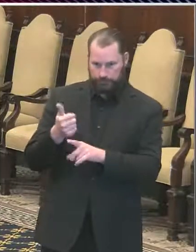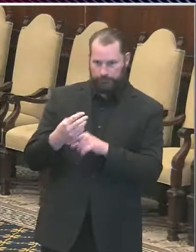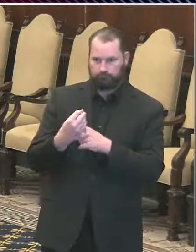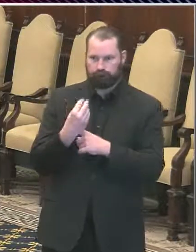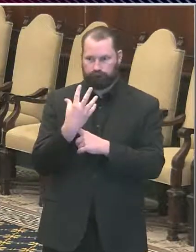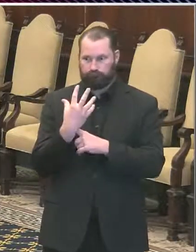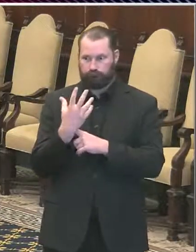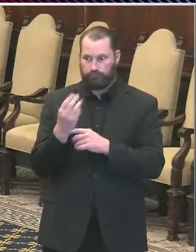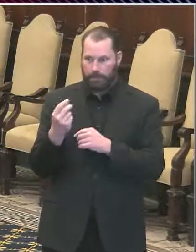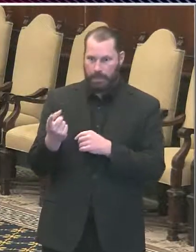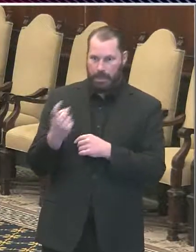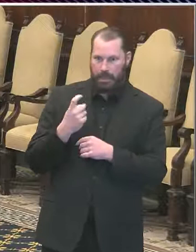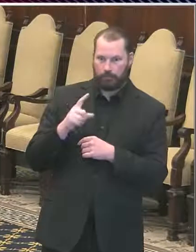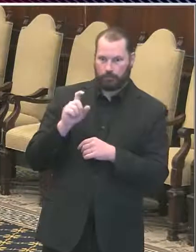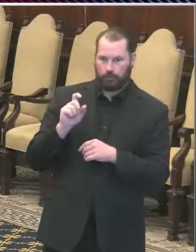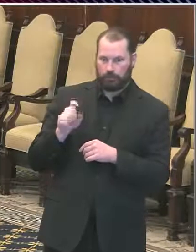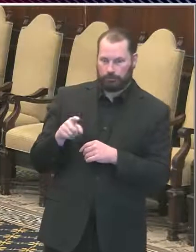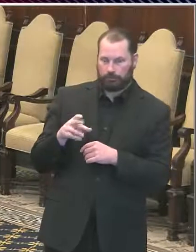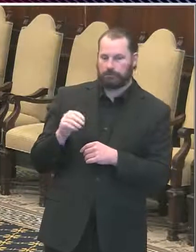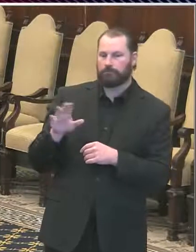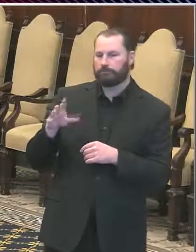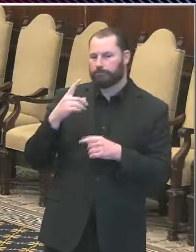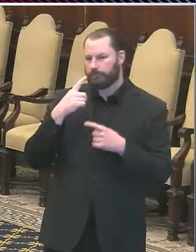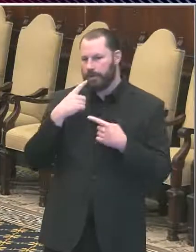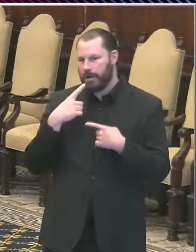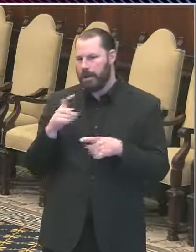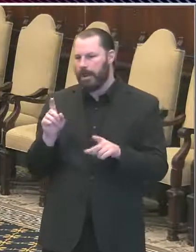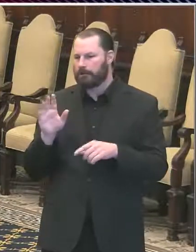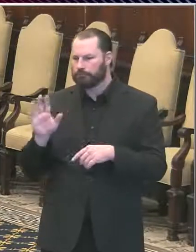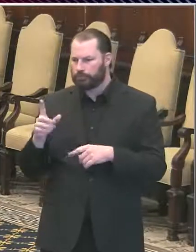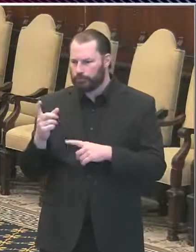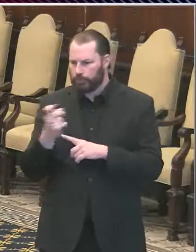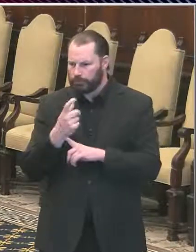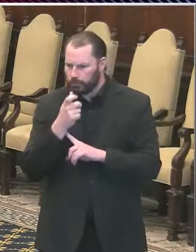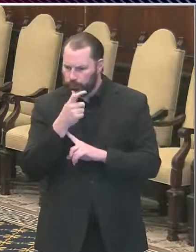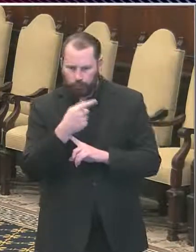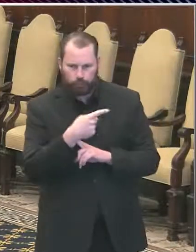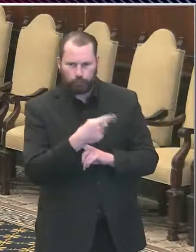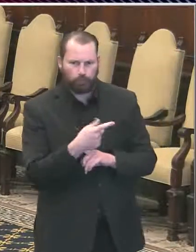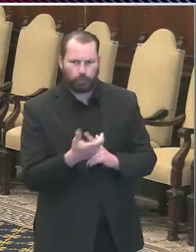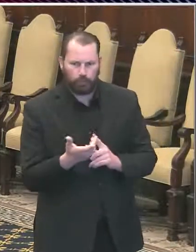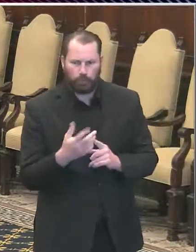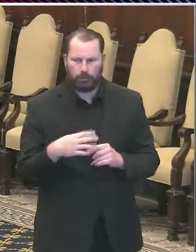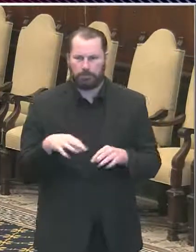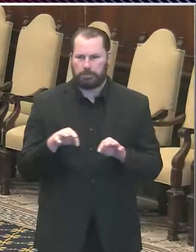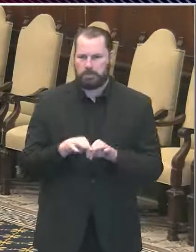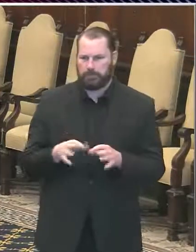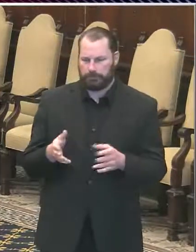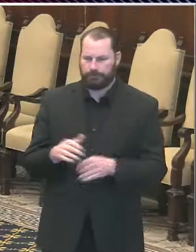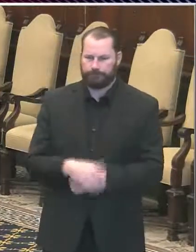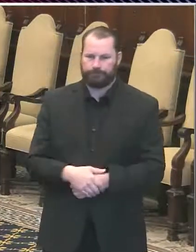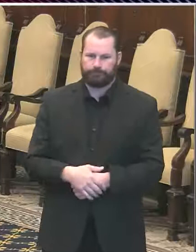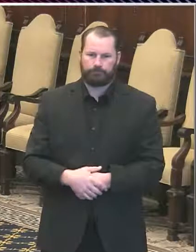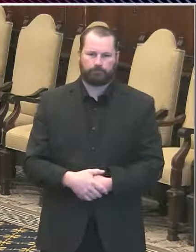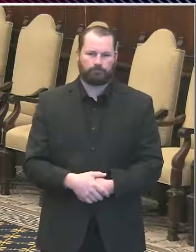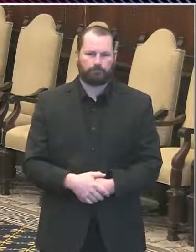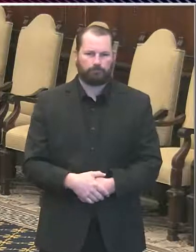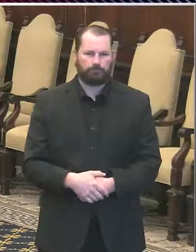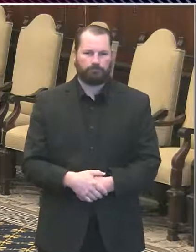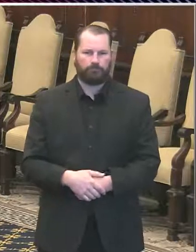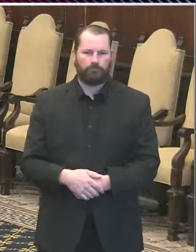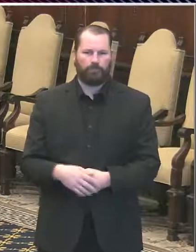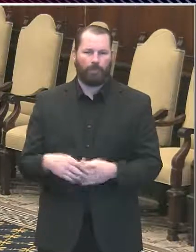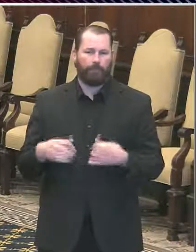And please announce who your question is addressed to since we do have additional folks on for Q&A today. We will now